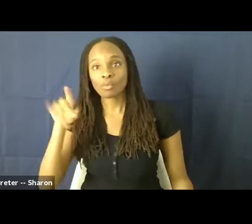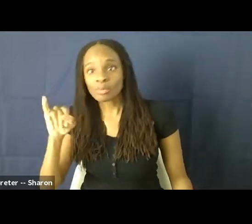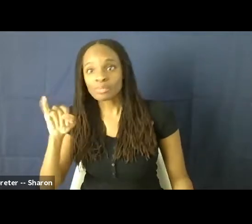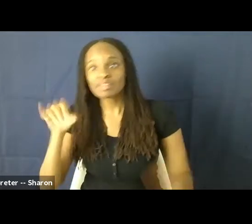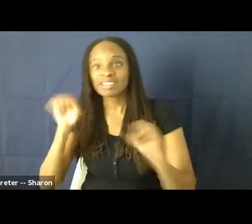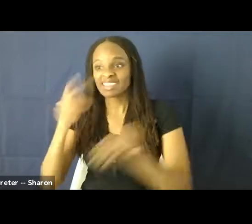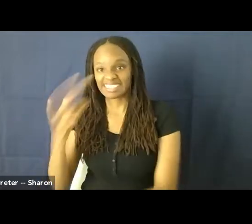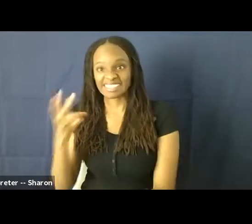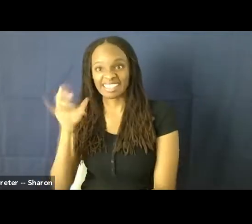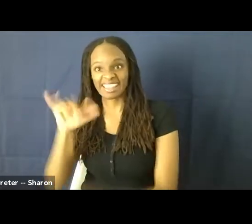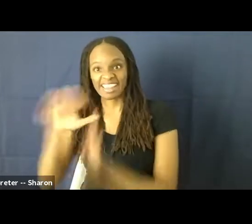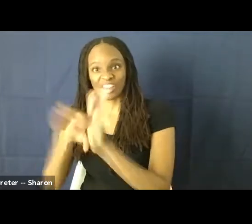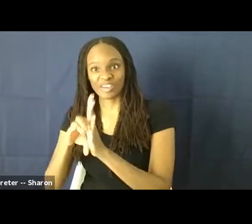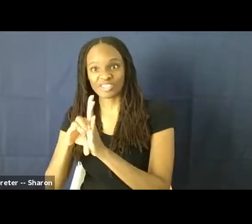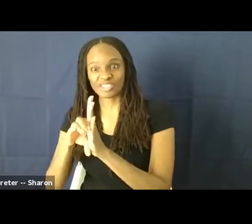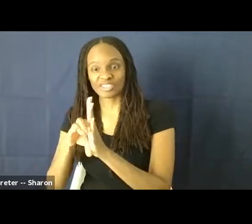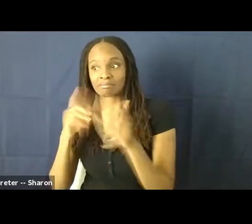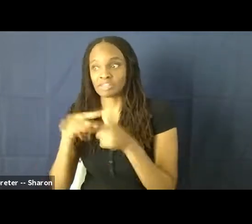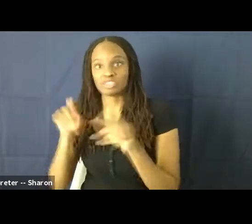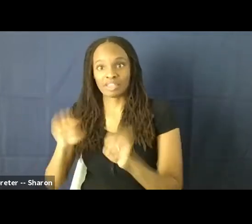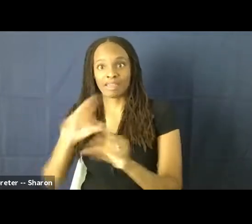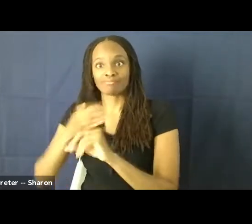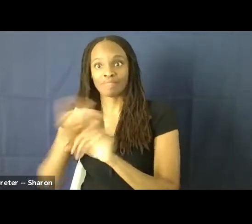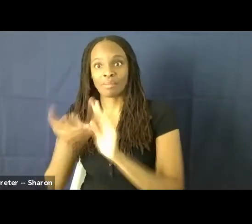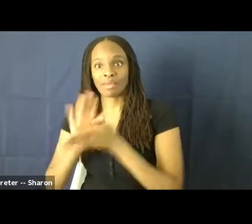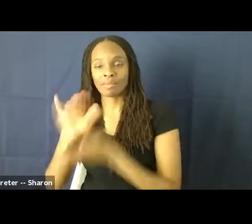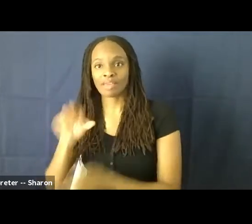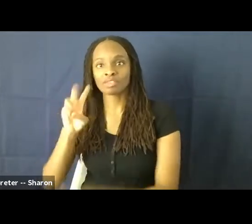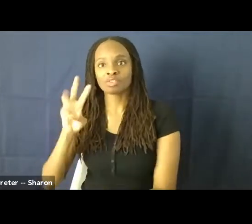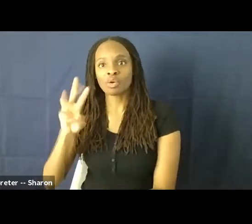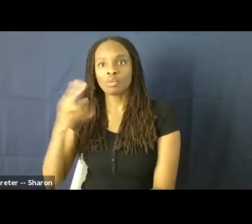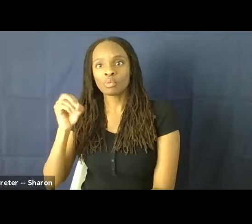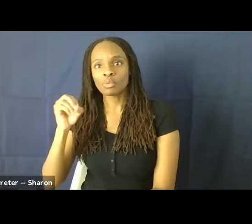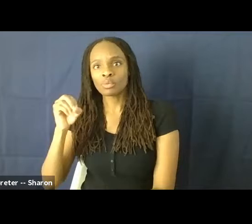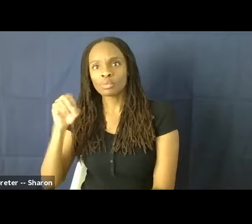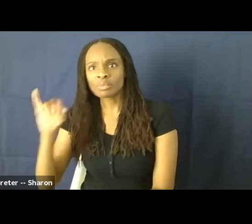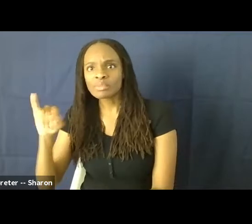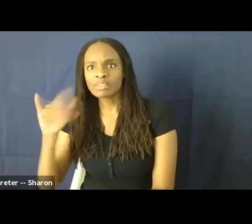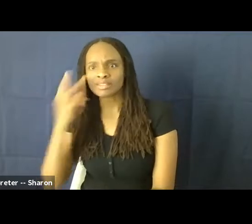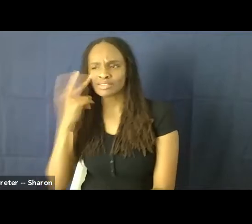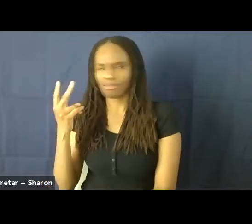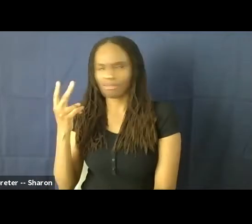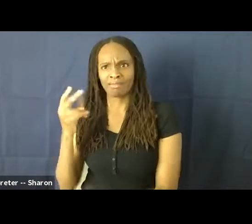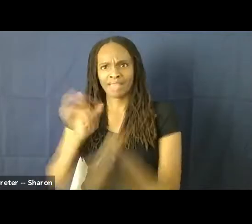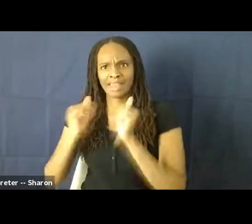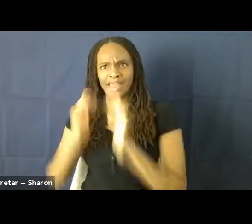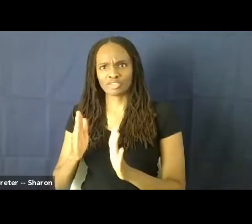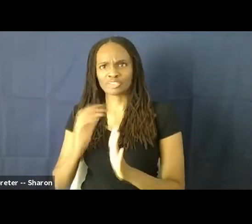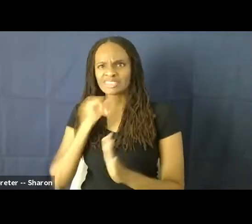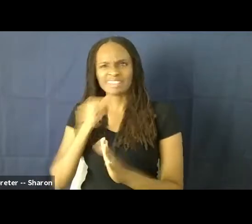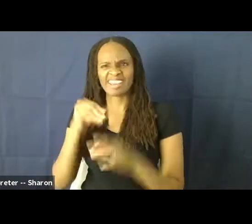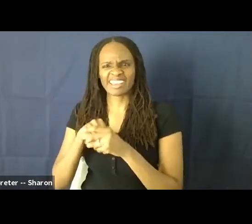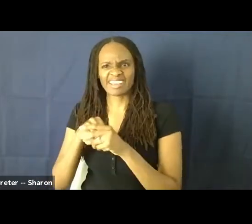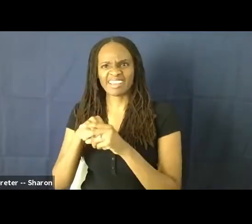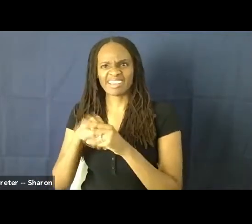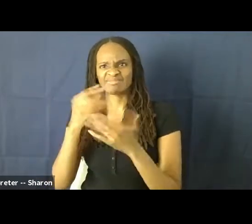idea that Whoopi Goldberg was seeing someone that was not in a stereotypical role was kind of earth shattering for her because